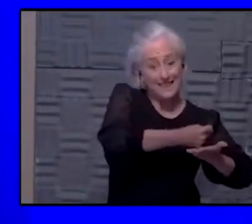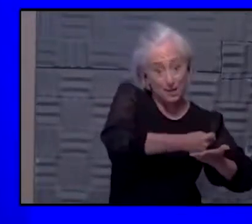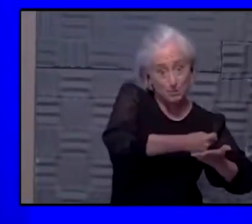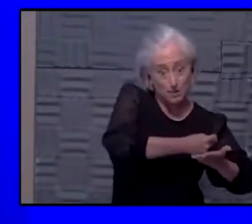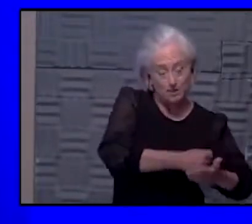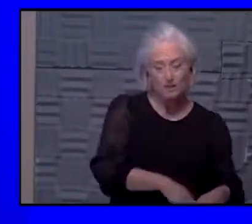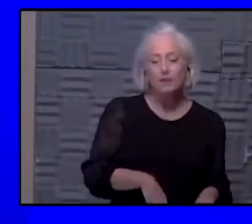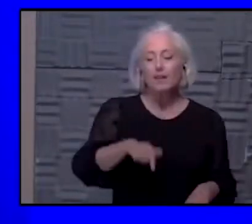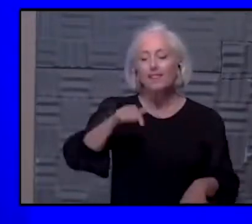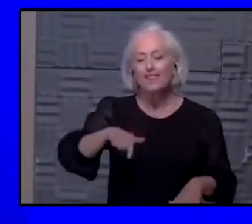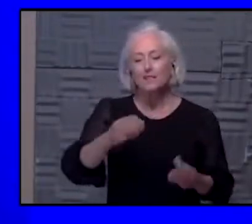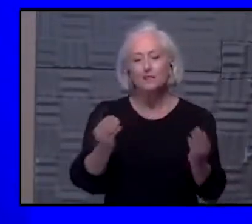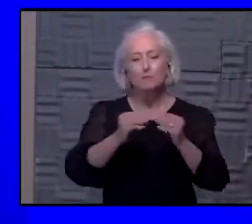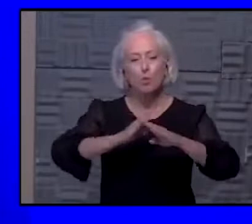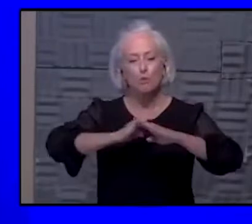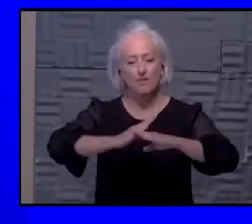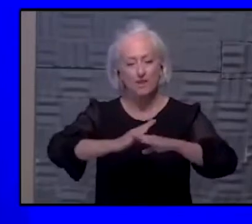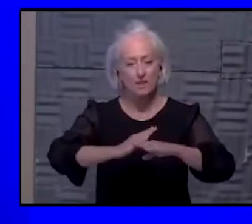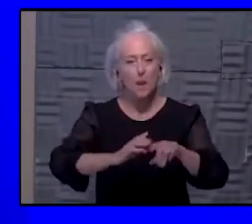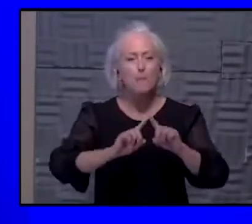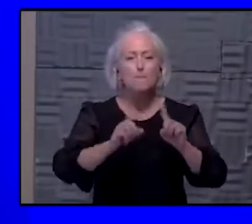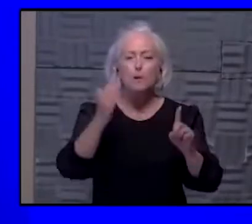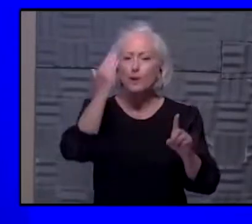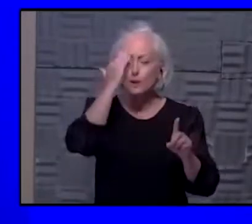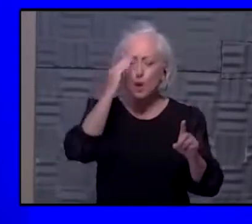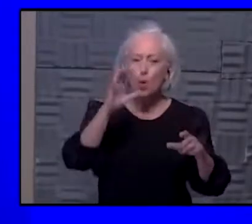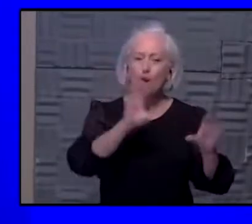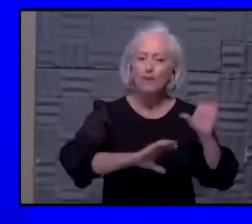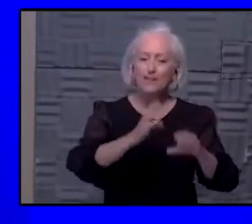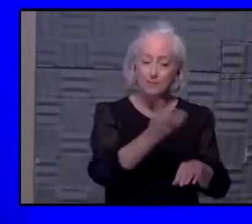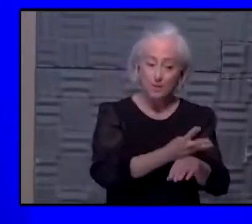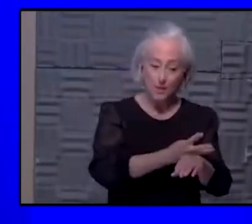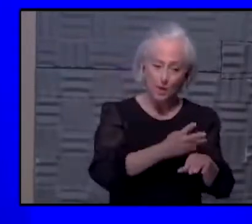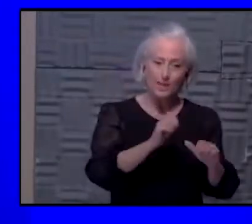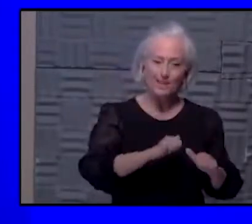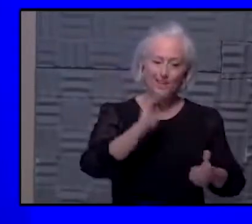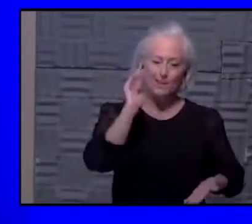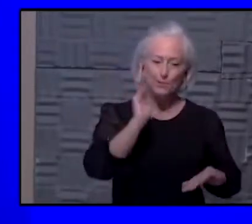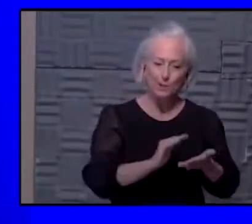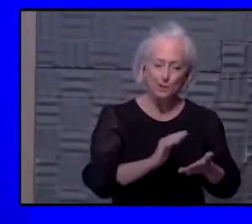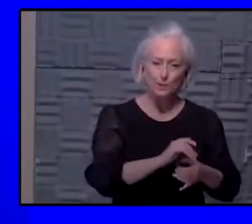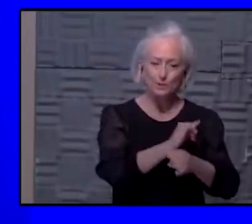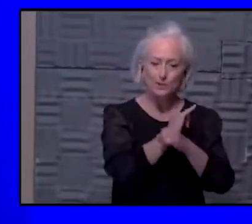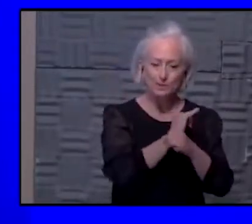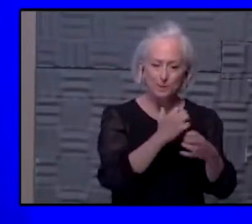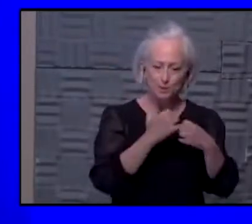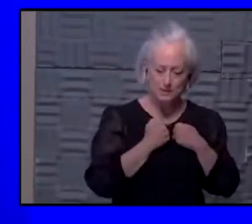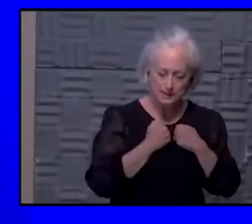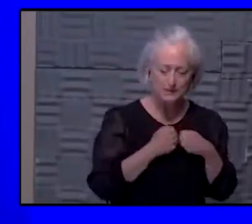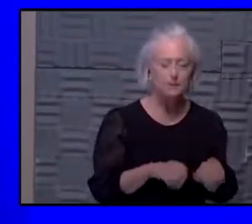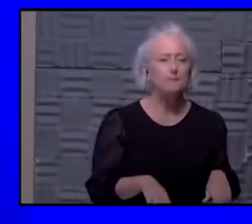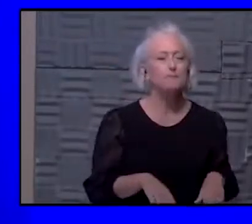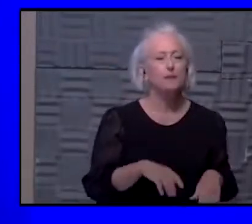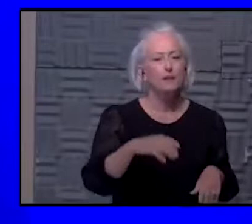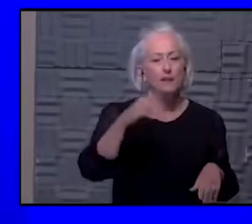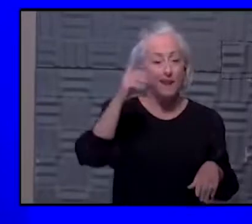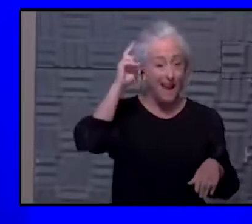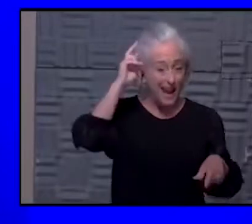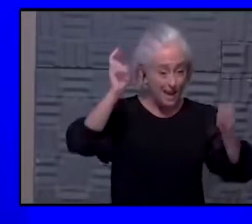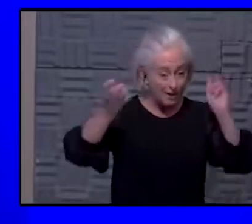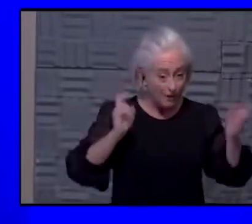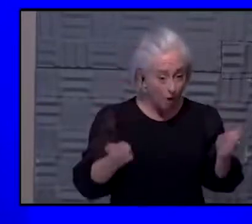But we know the horrible things that chemotherapy can do. They can knock down your immune system, you know, lose your hair, have all these other side effects.